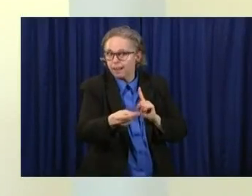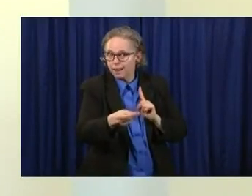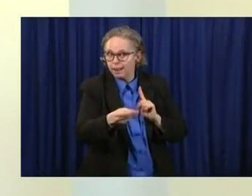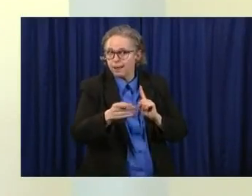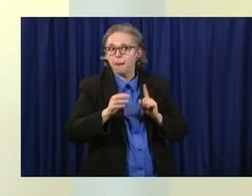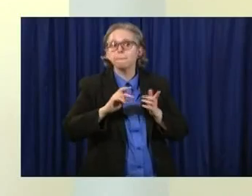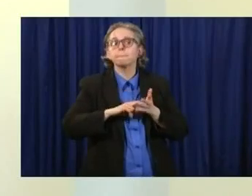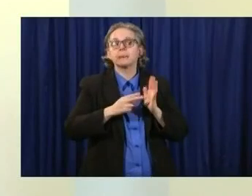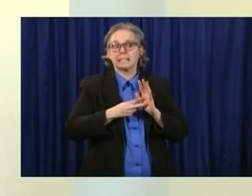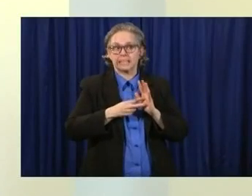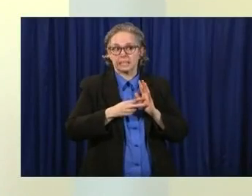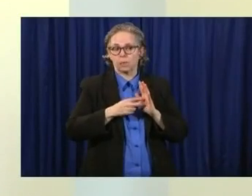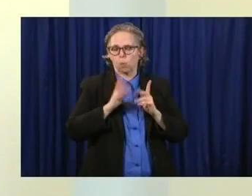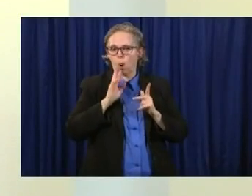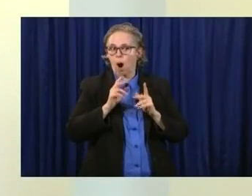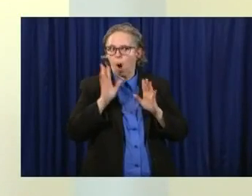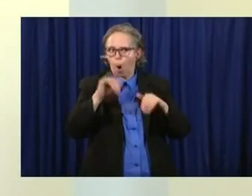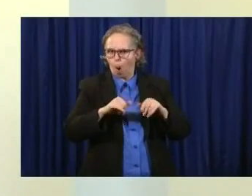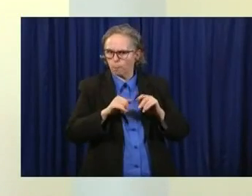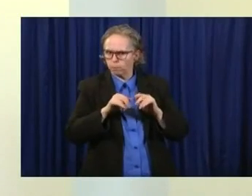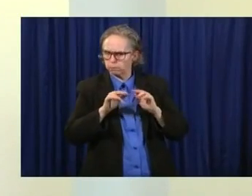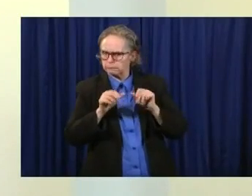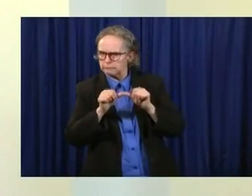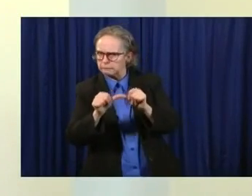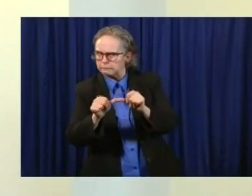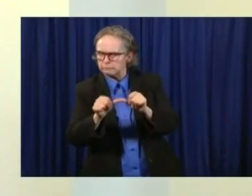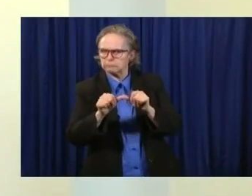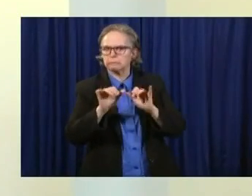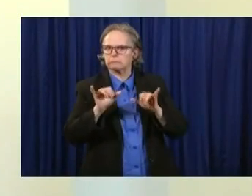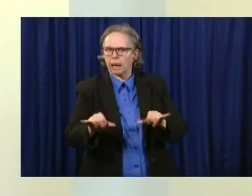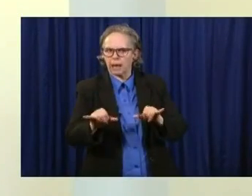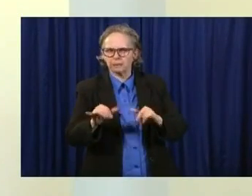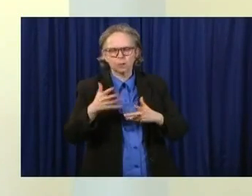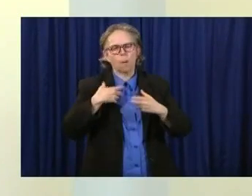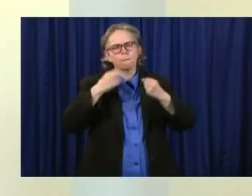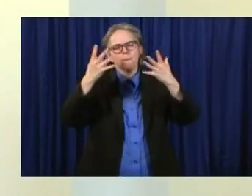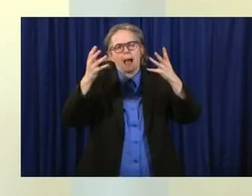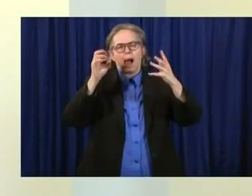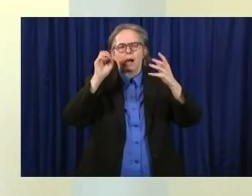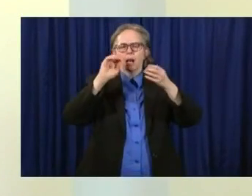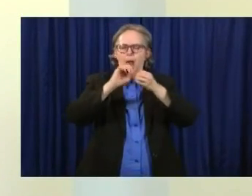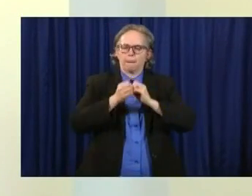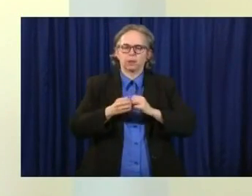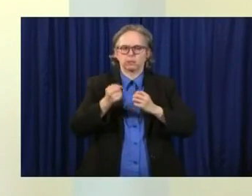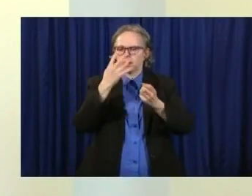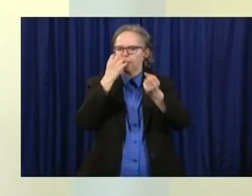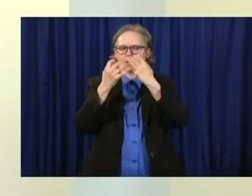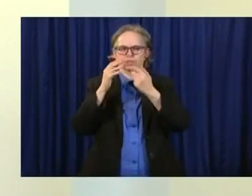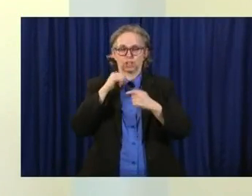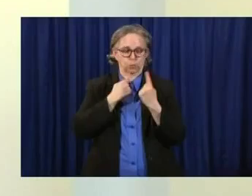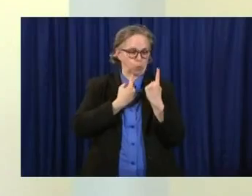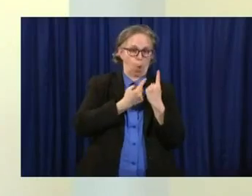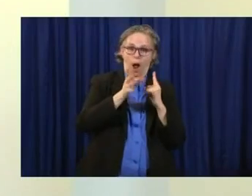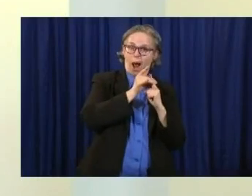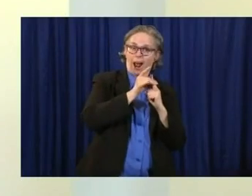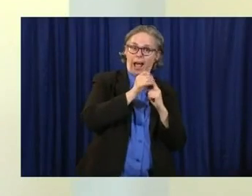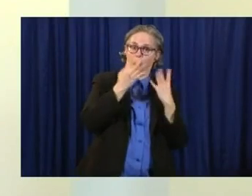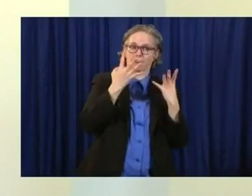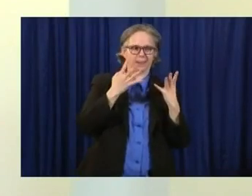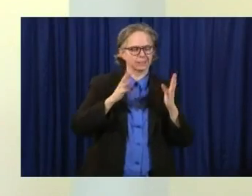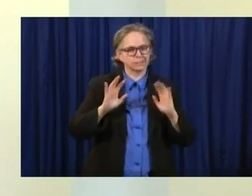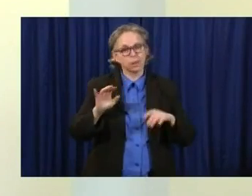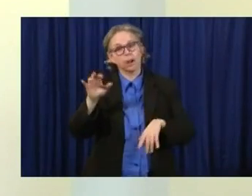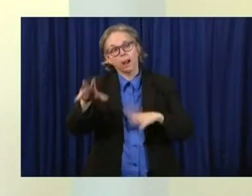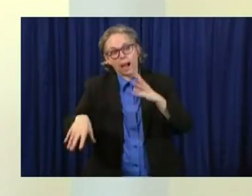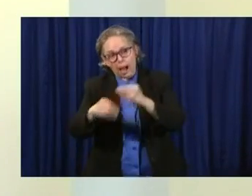watch that number over time. So we'll really look at a number of indices, no one thing. We'll also hopefully look at some economic indicators as